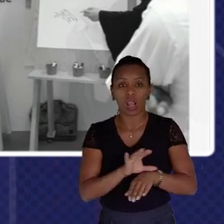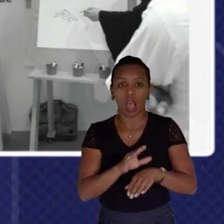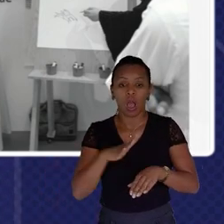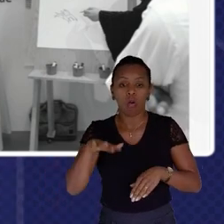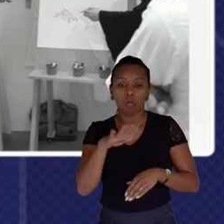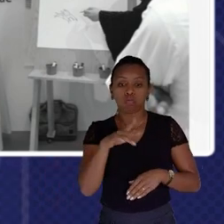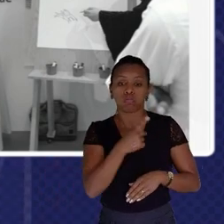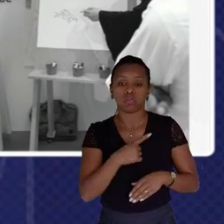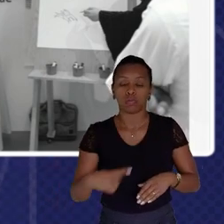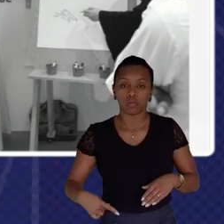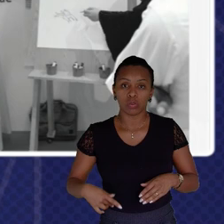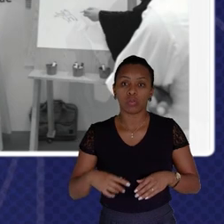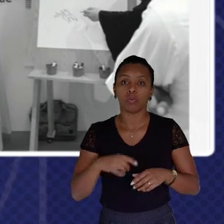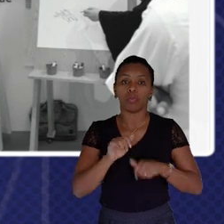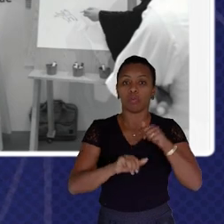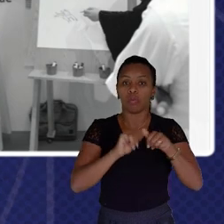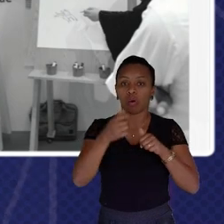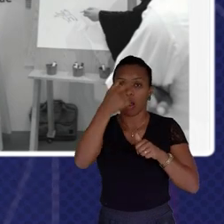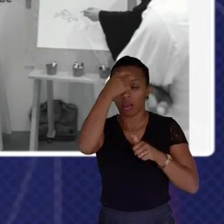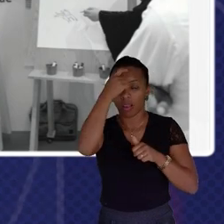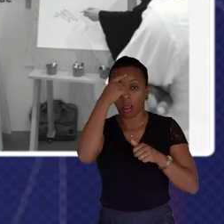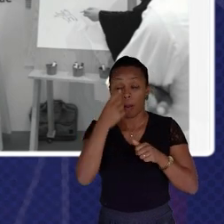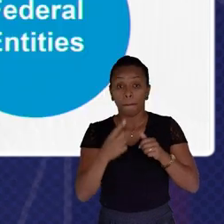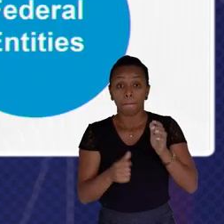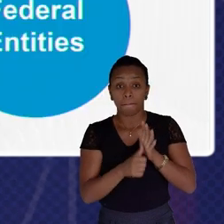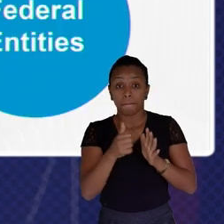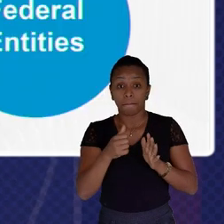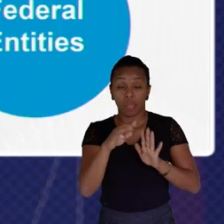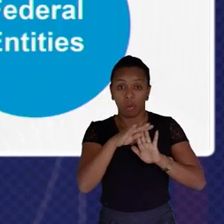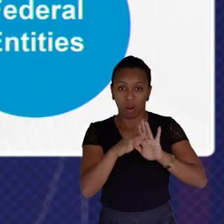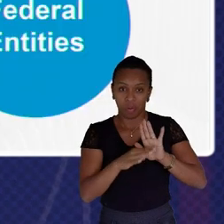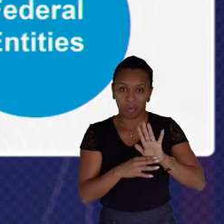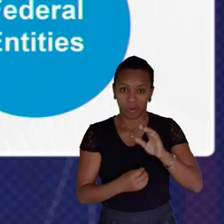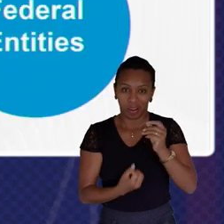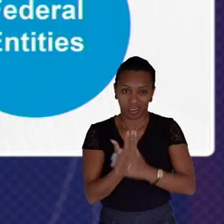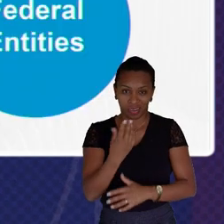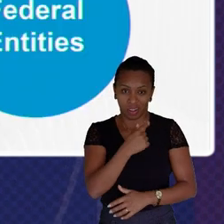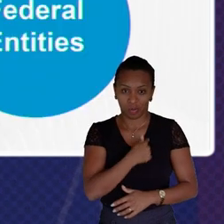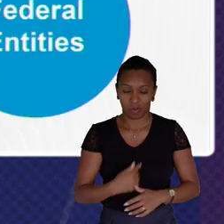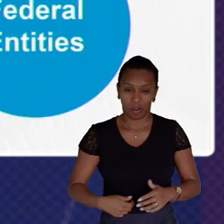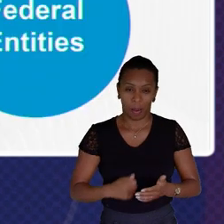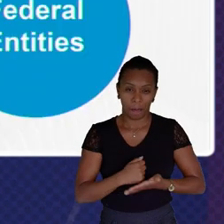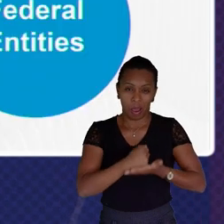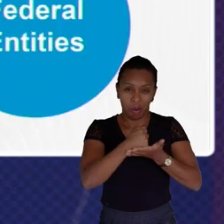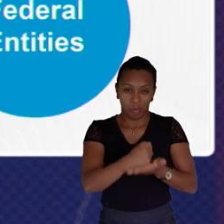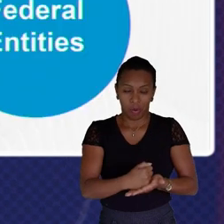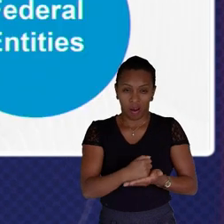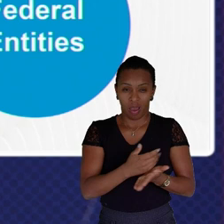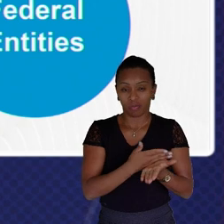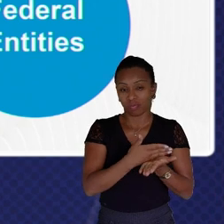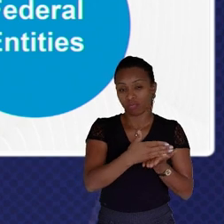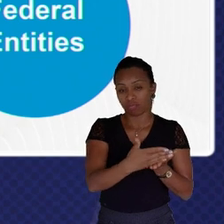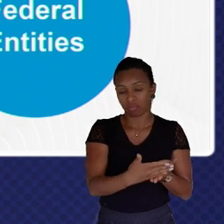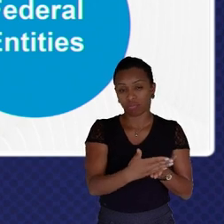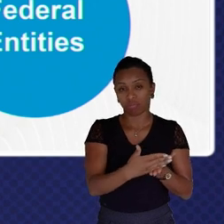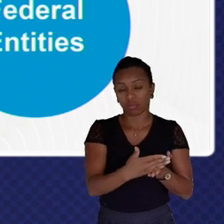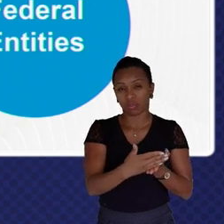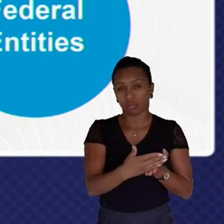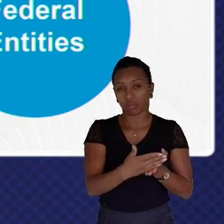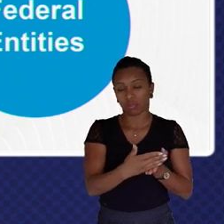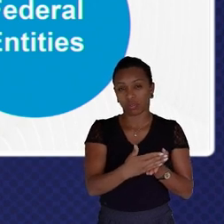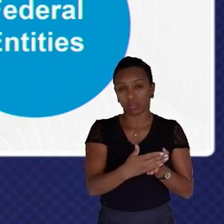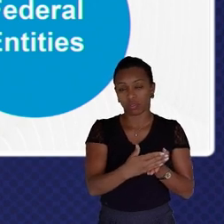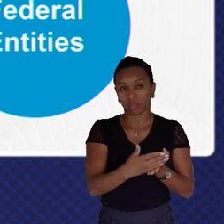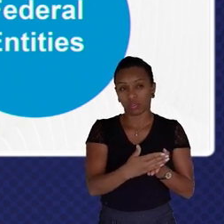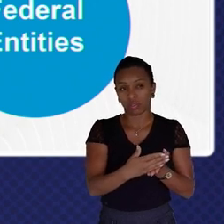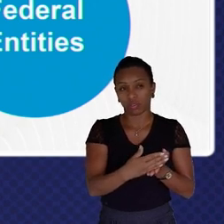program That was launched in the government To support this Was the introduction of the chief innovation officers In every government